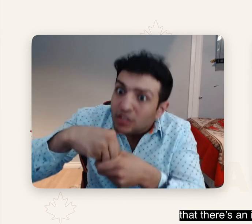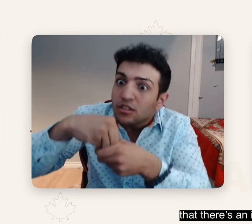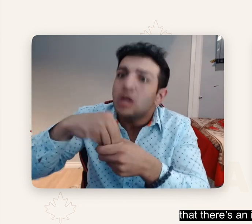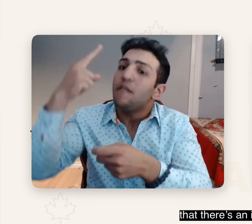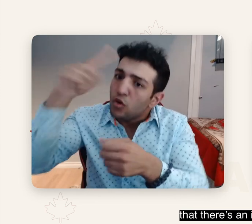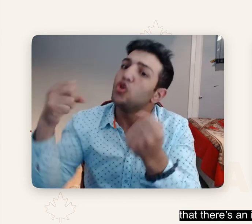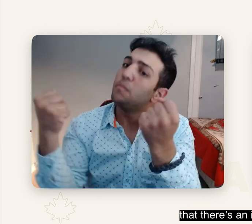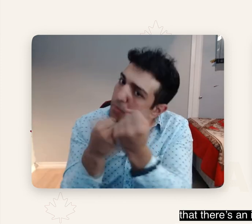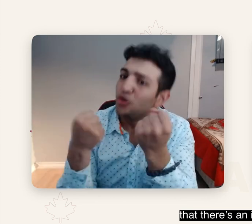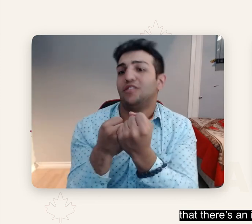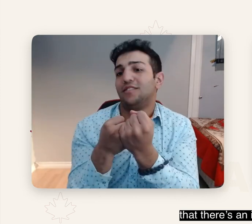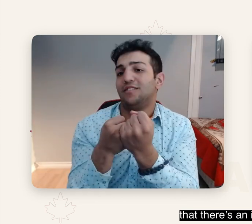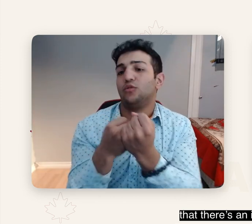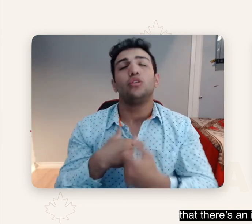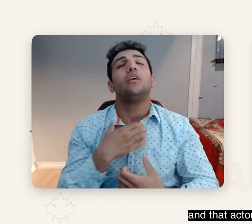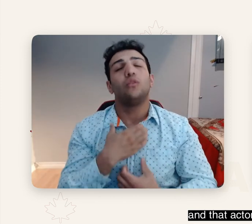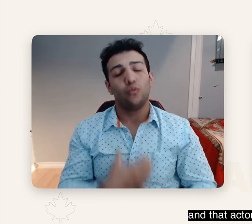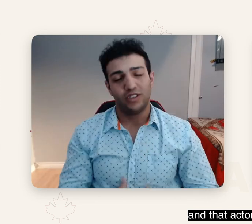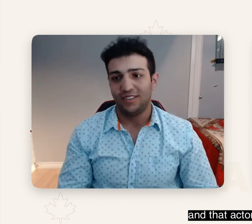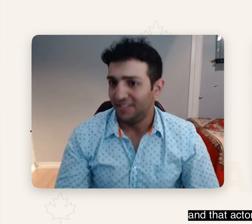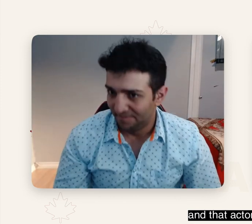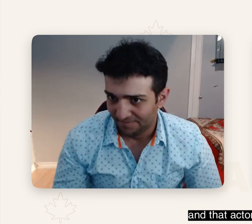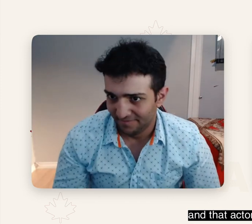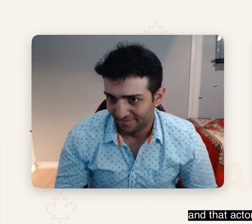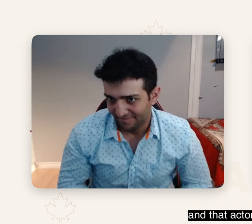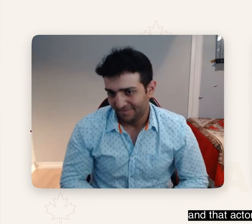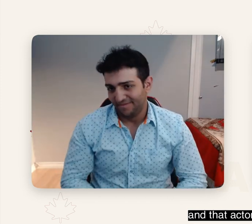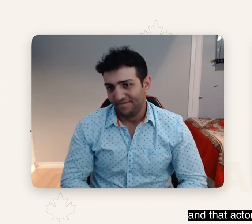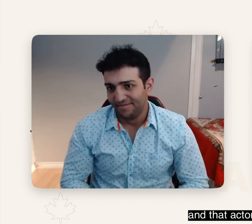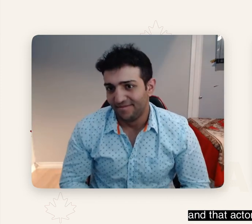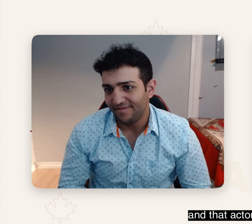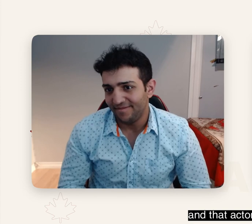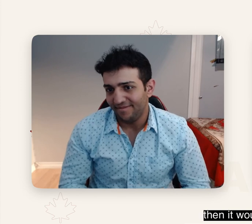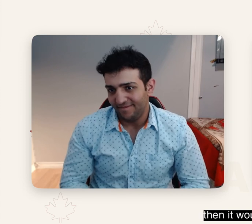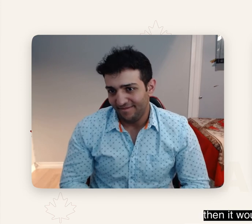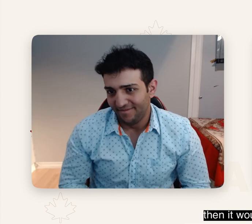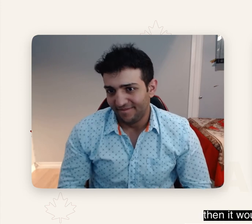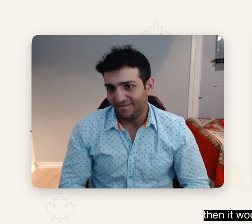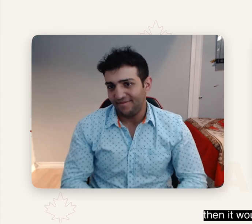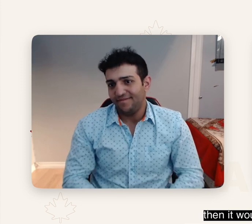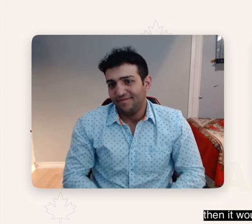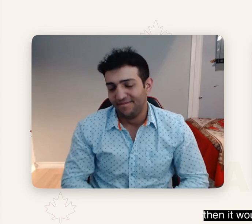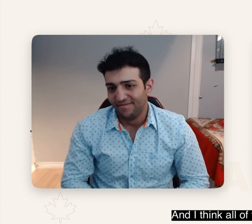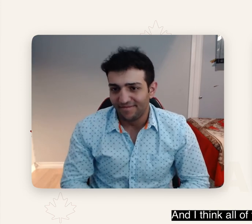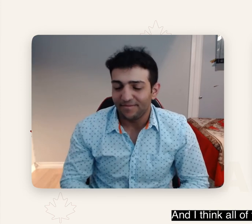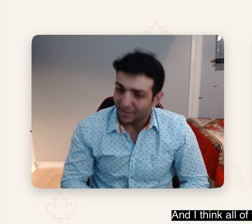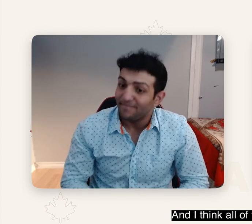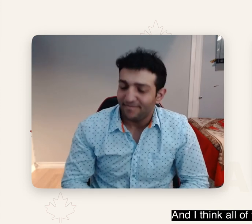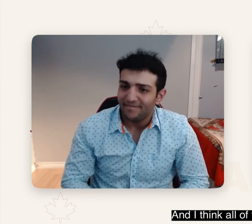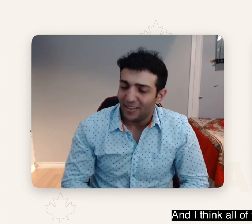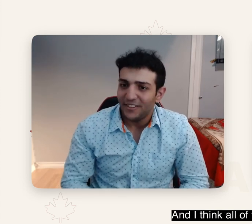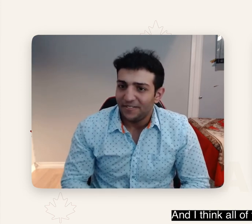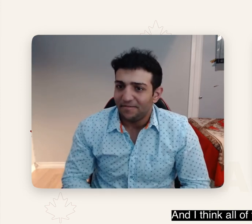that there's an industry that desires their talents and that actors can look like they do, then it would be a welcome place. And I think